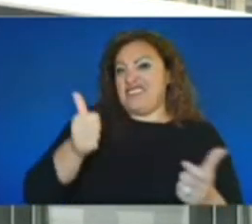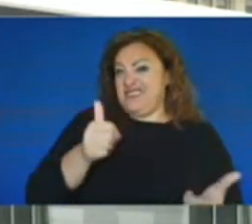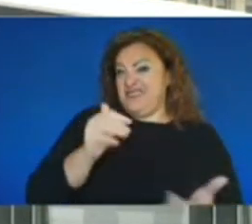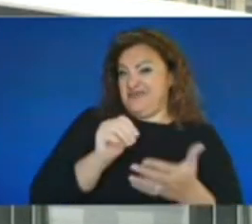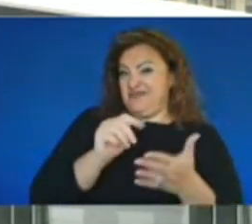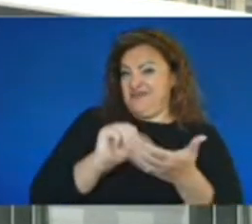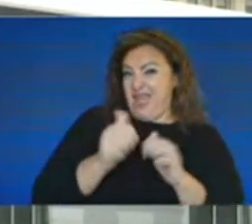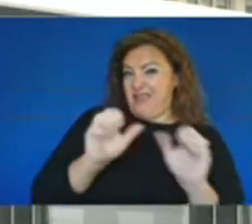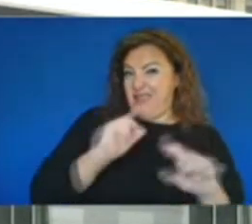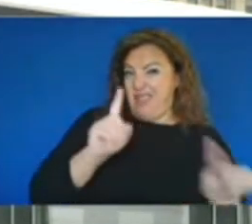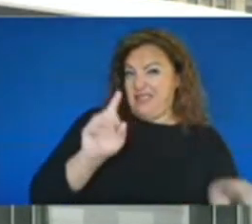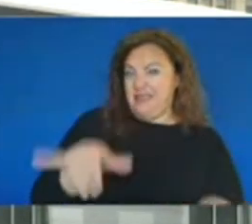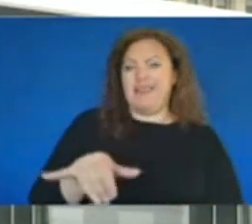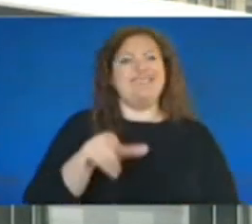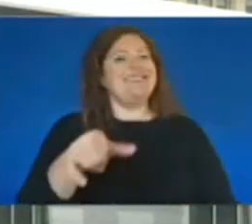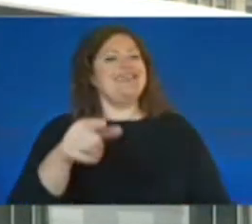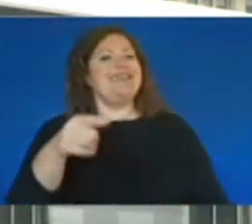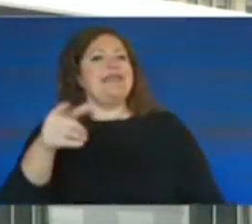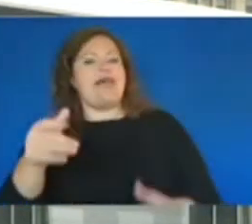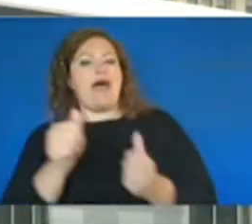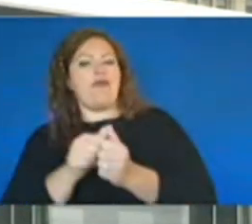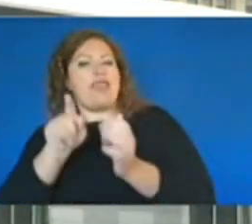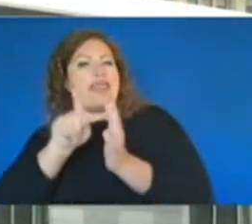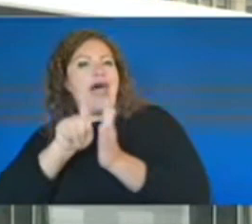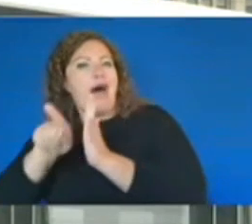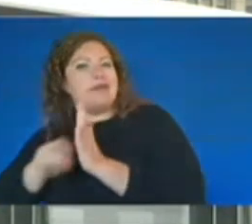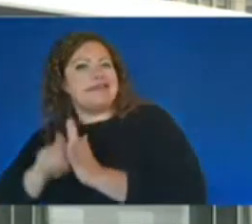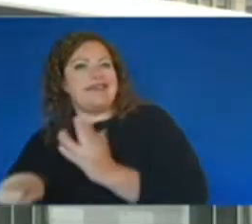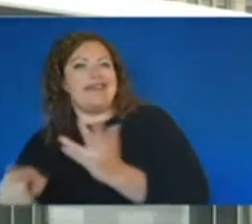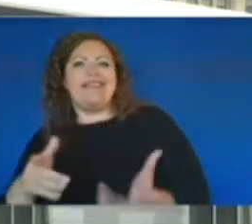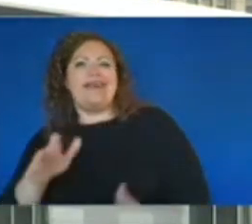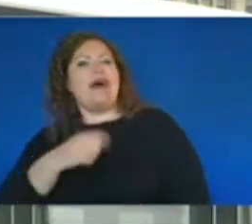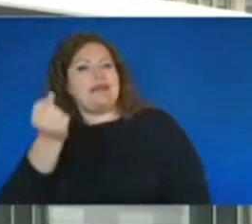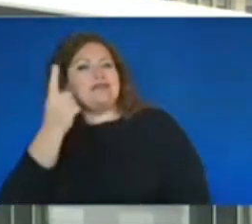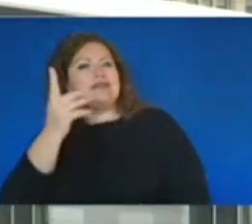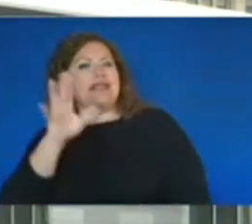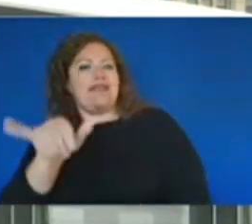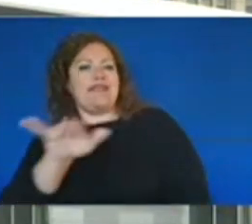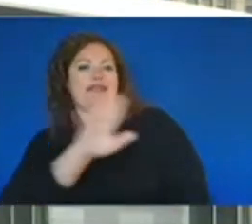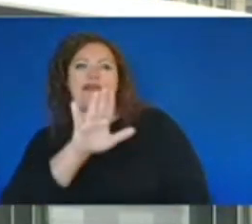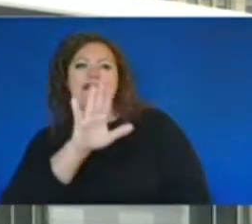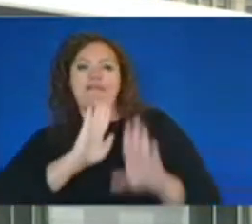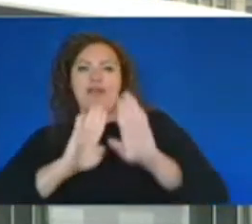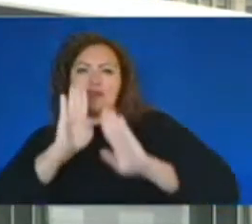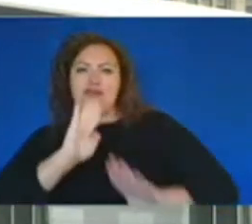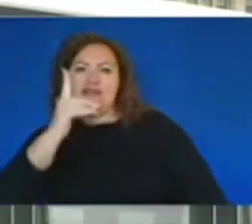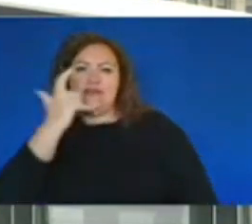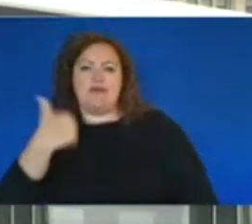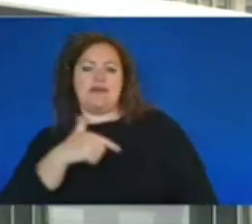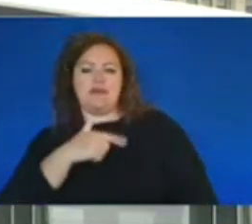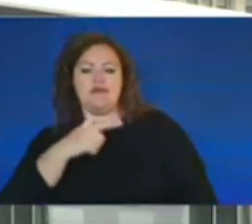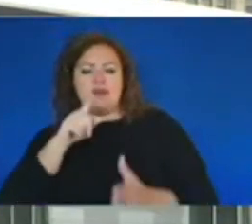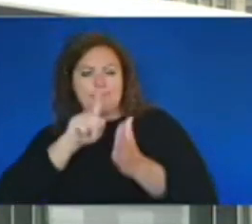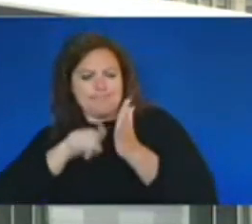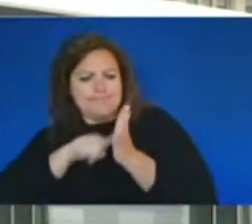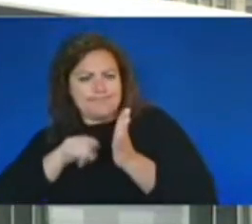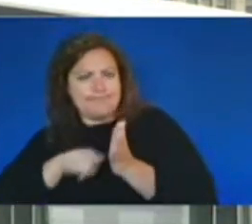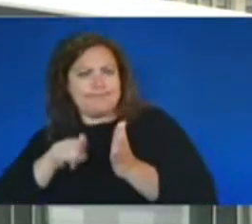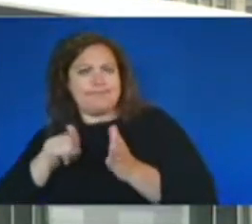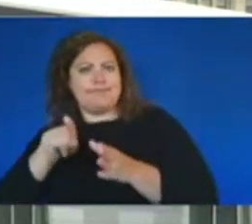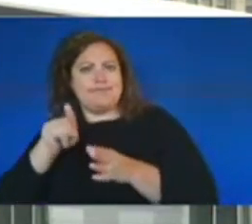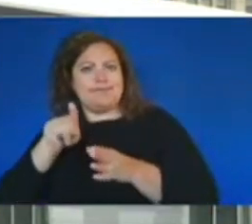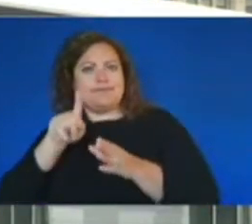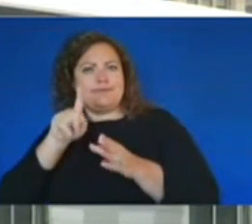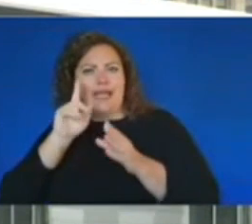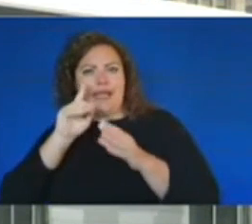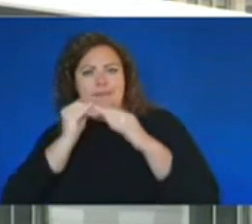difficult in working with families, and I understand their frustration, because as we work, you know, internally and we do all of these things, we can't